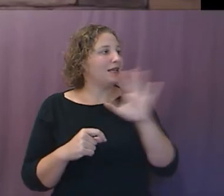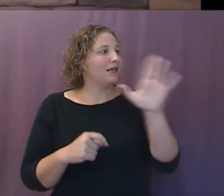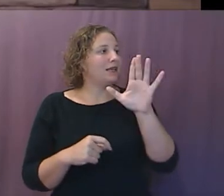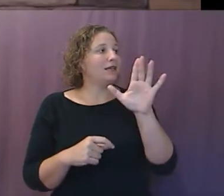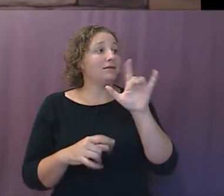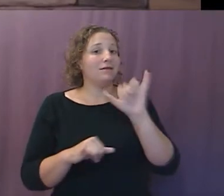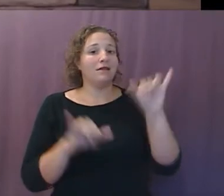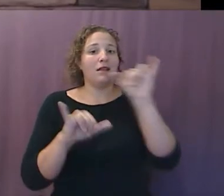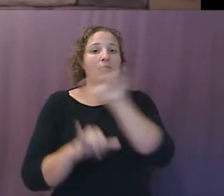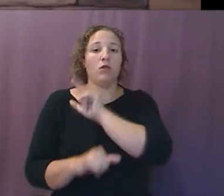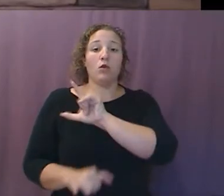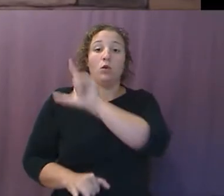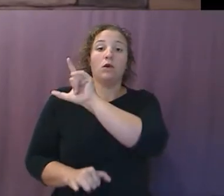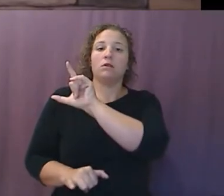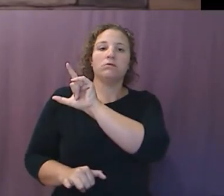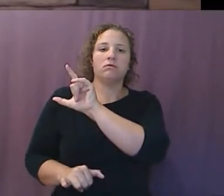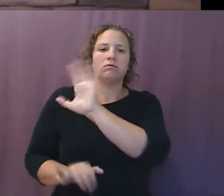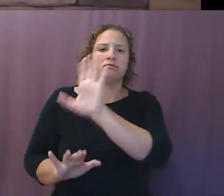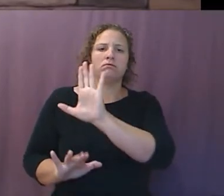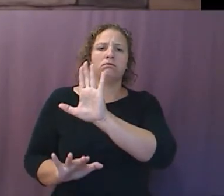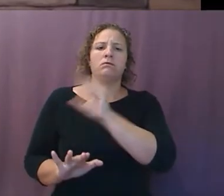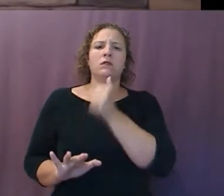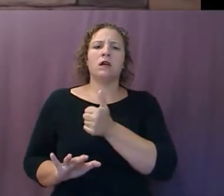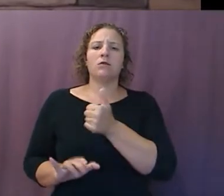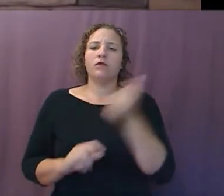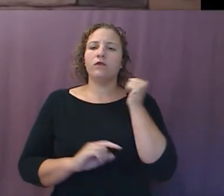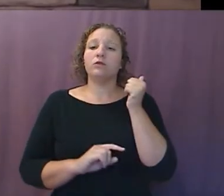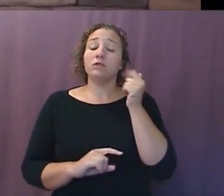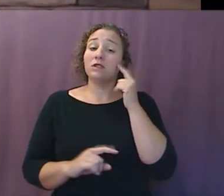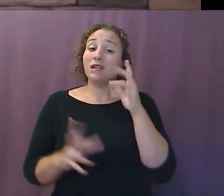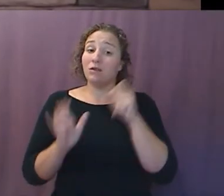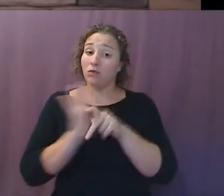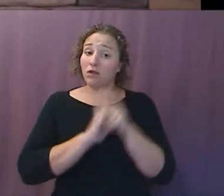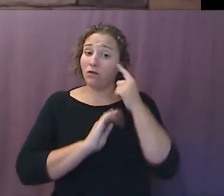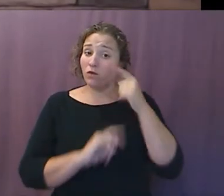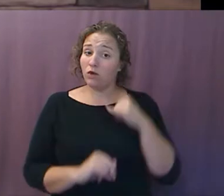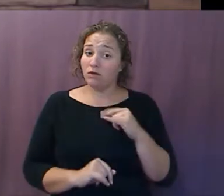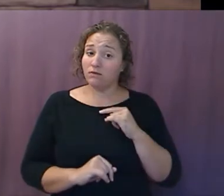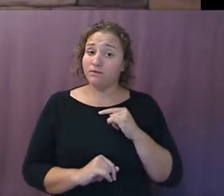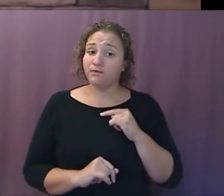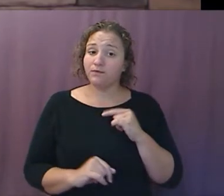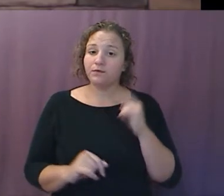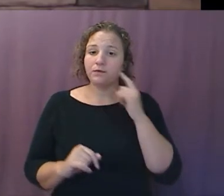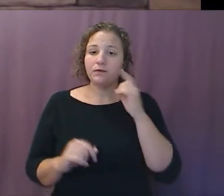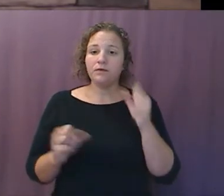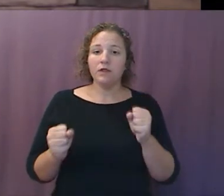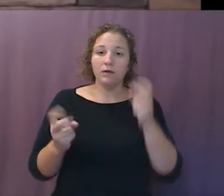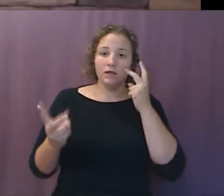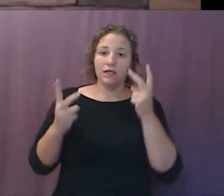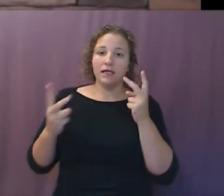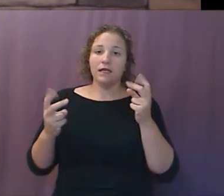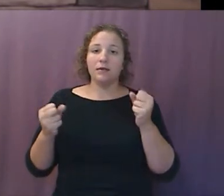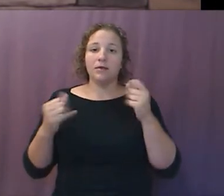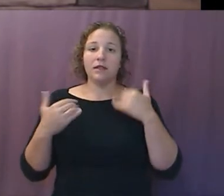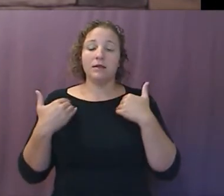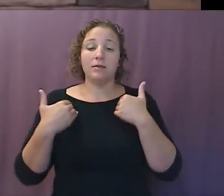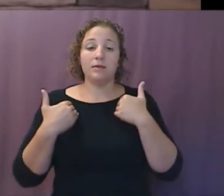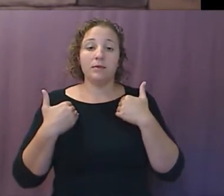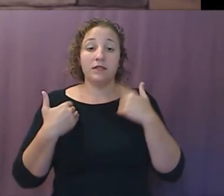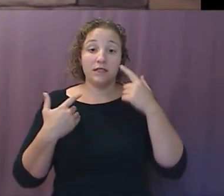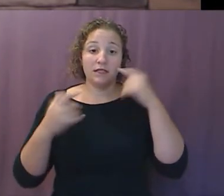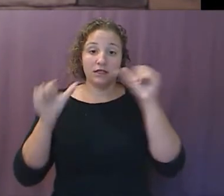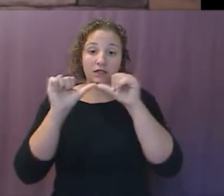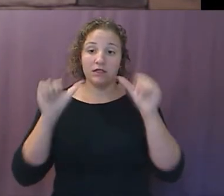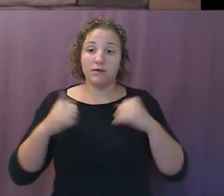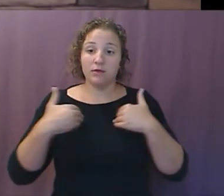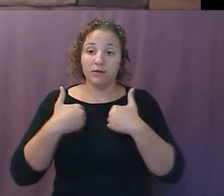Lord. I find it interesting that as we get to this image of the beast and we come now to those two legs of Nebuchadnezzar's dream statue, the